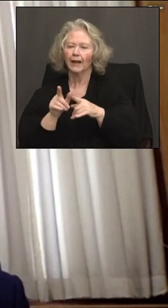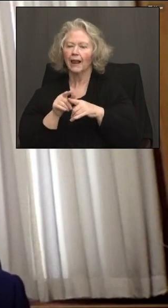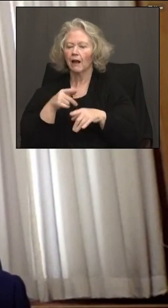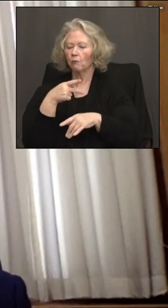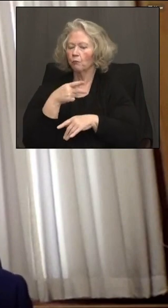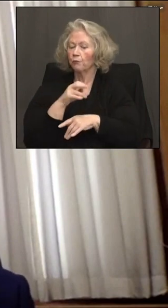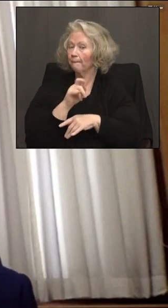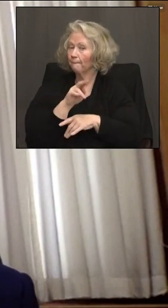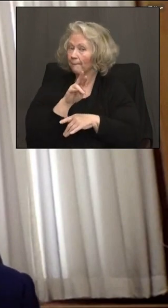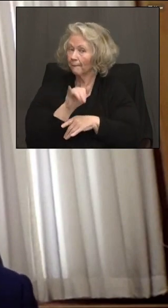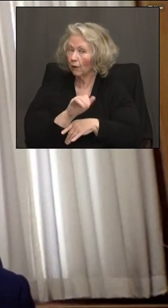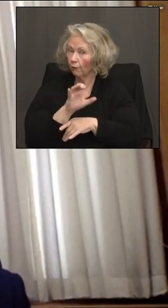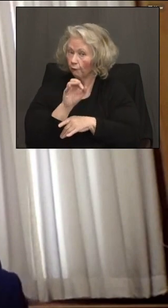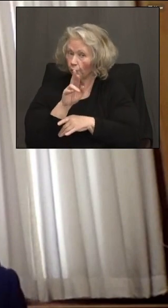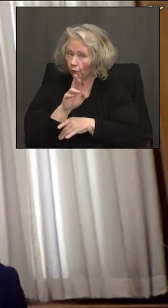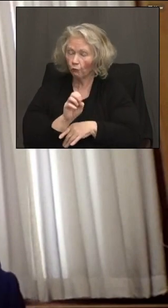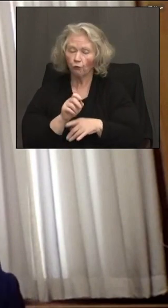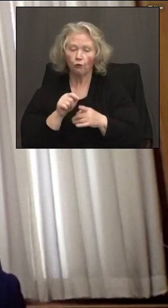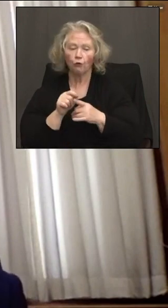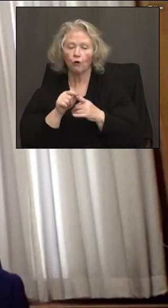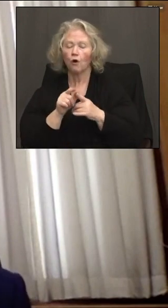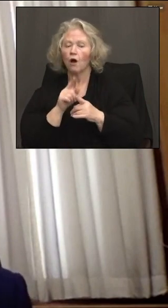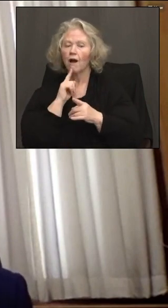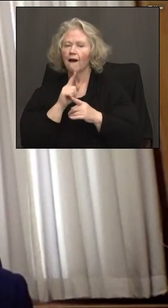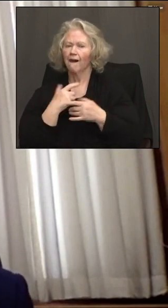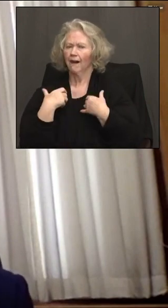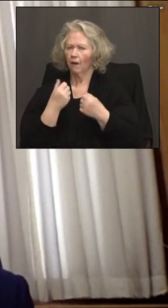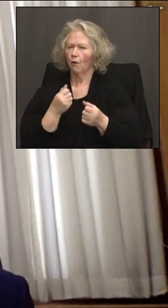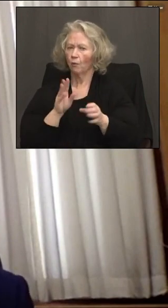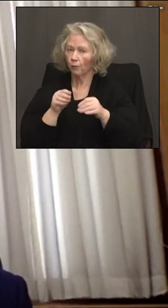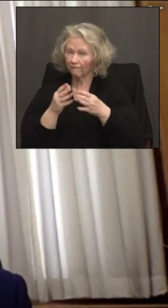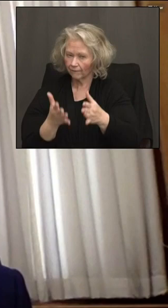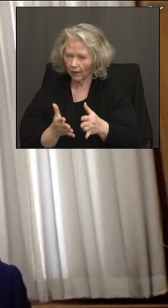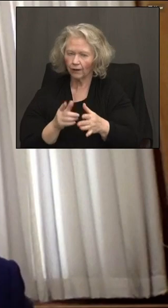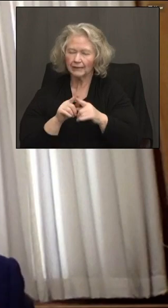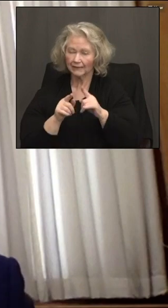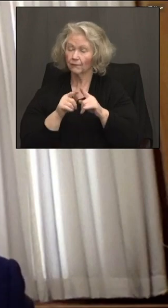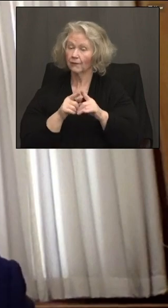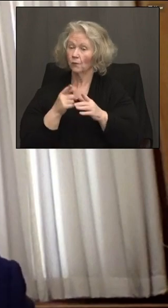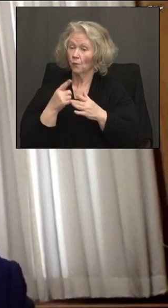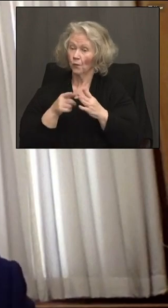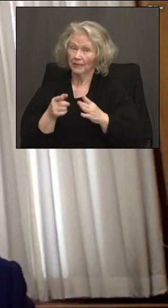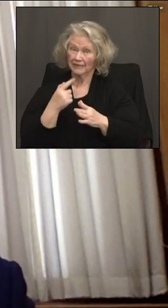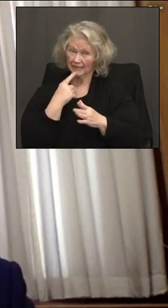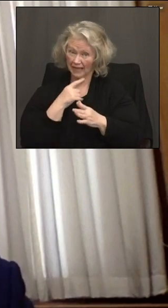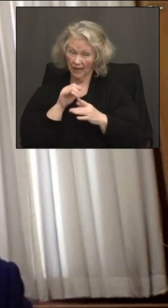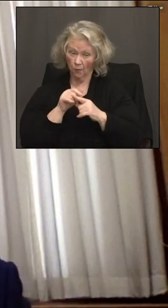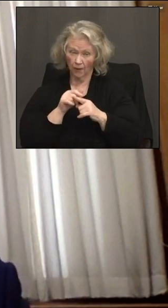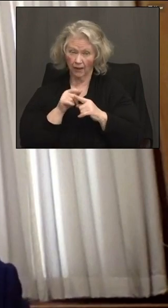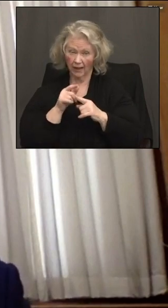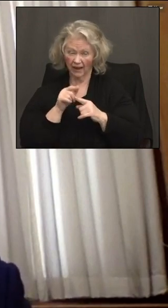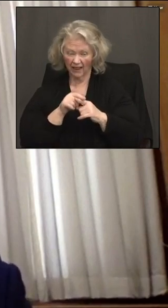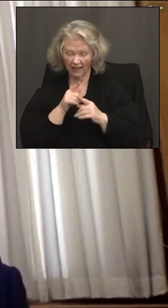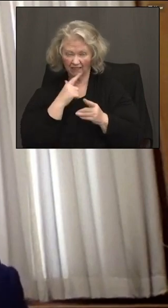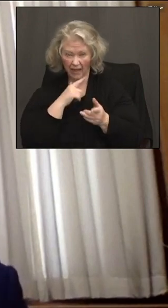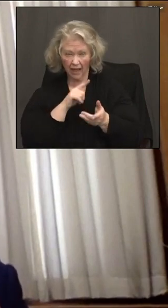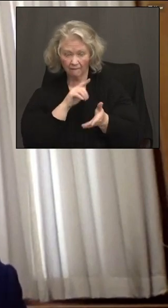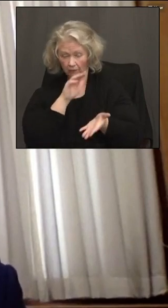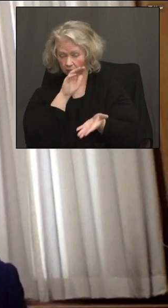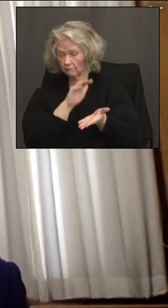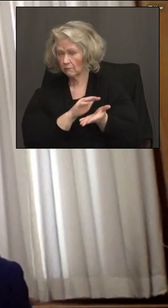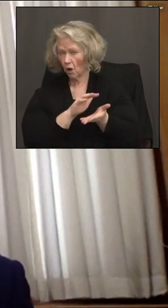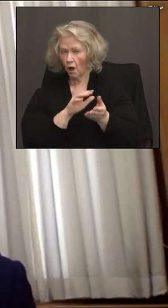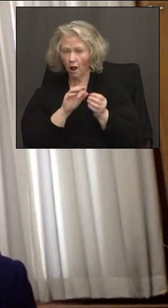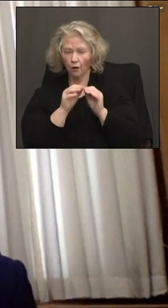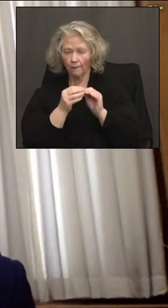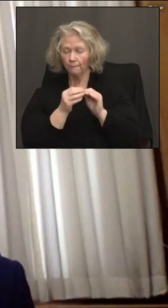care, other occupational health providers. And to your point, Alex, you know, when you get down to these smaller quantities being administered at,